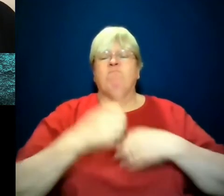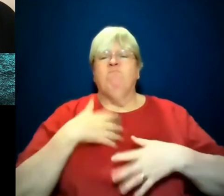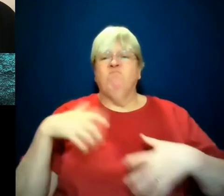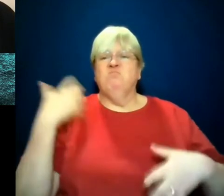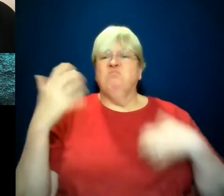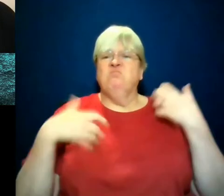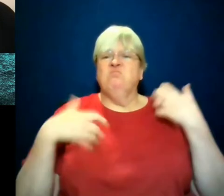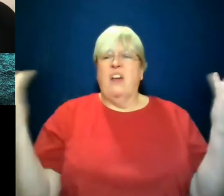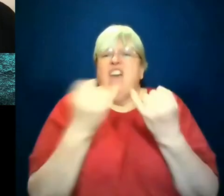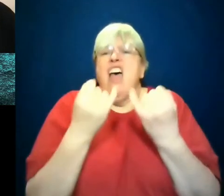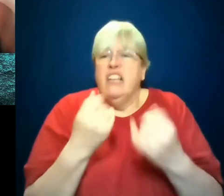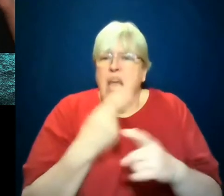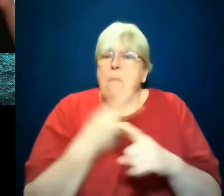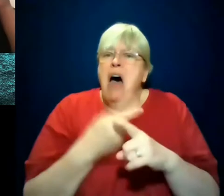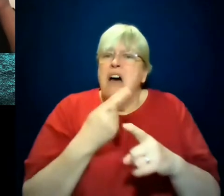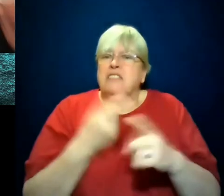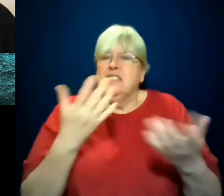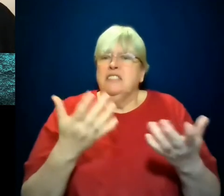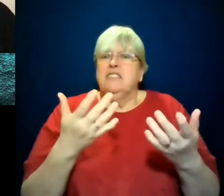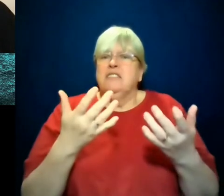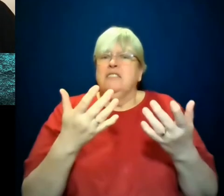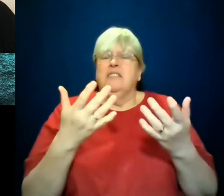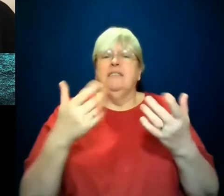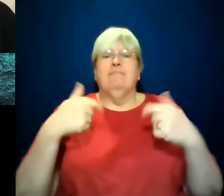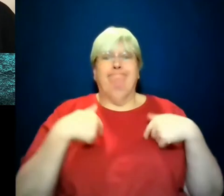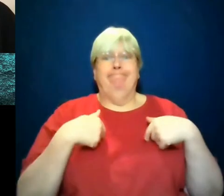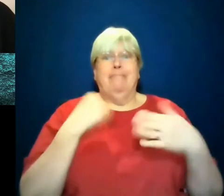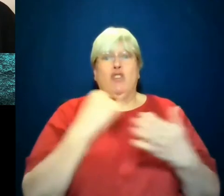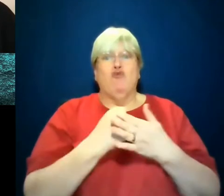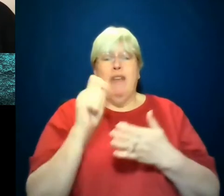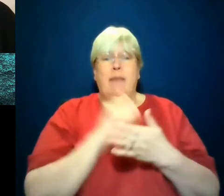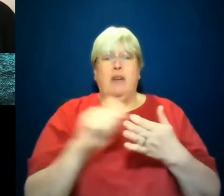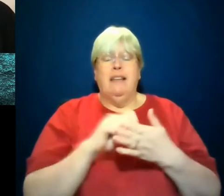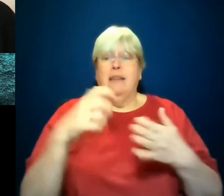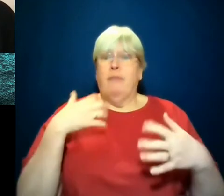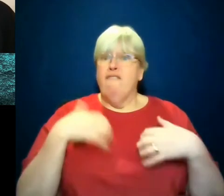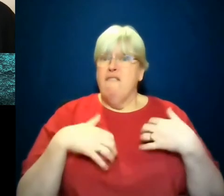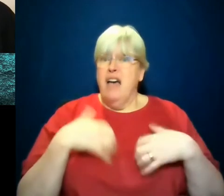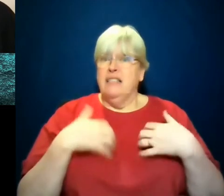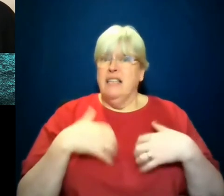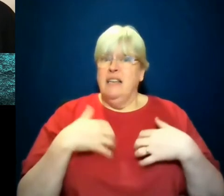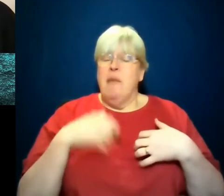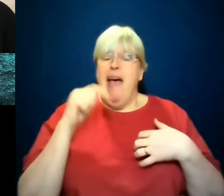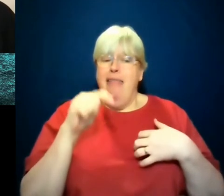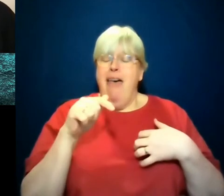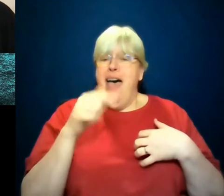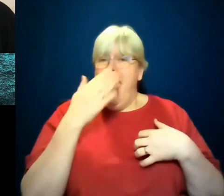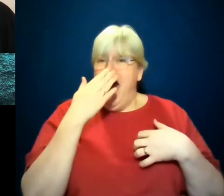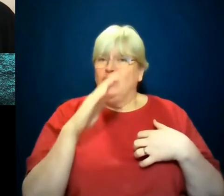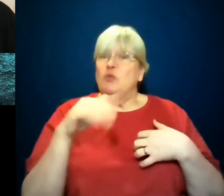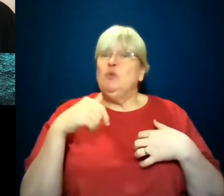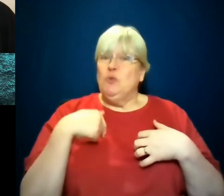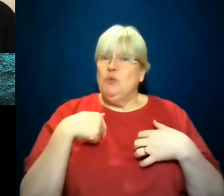violent impulses, it makes them act out. And I, as a crime writer, I'm fascinated by picking at and looking at that